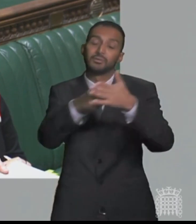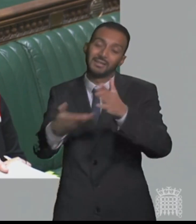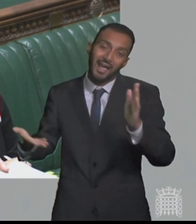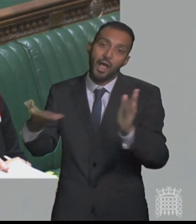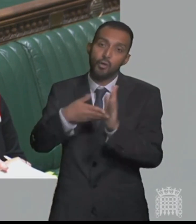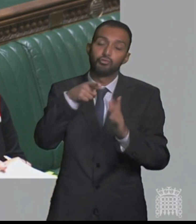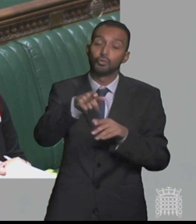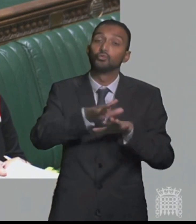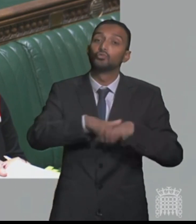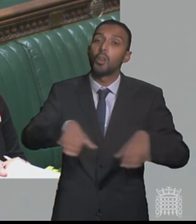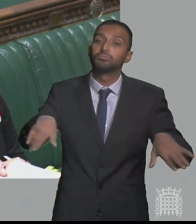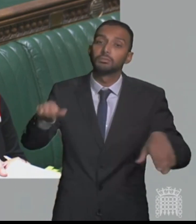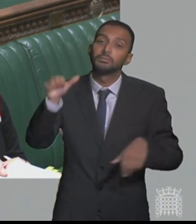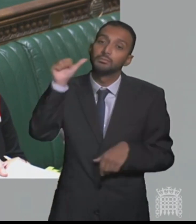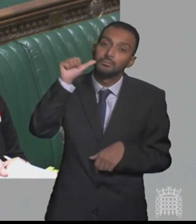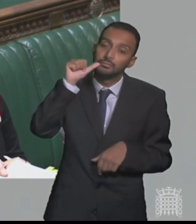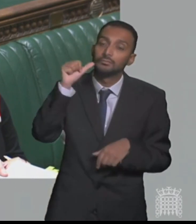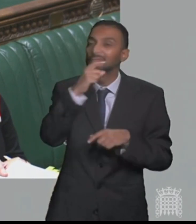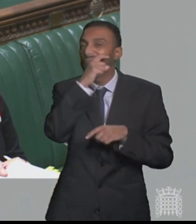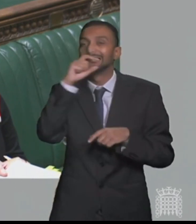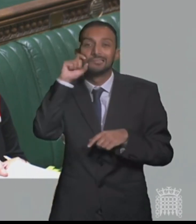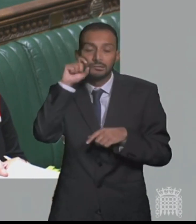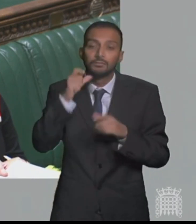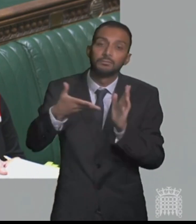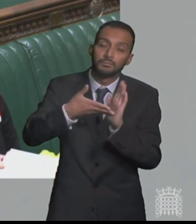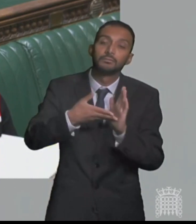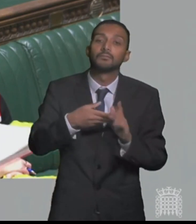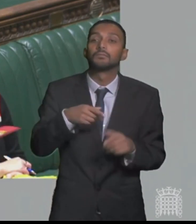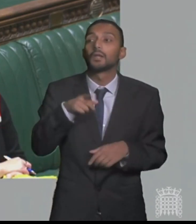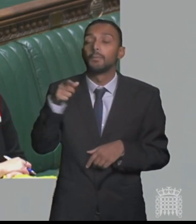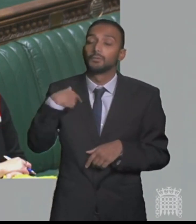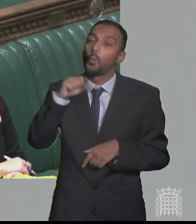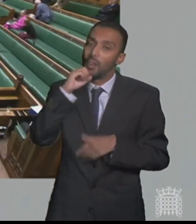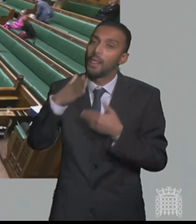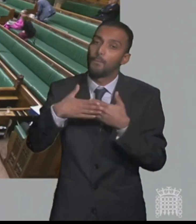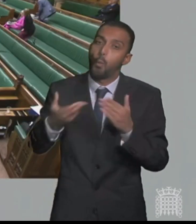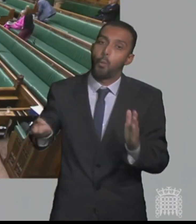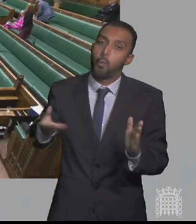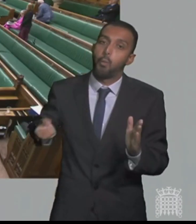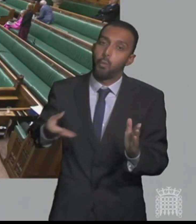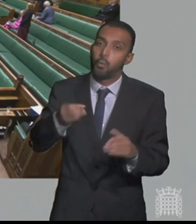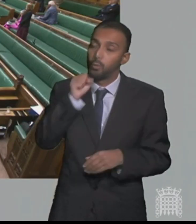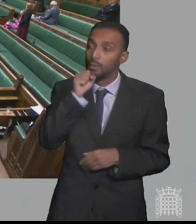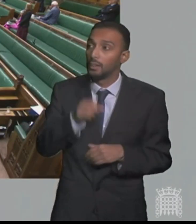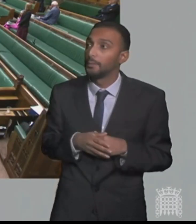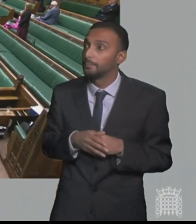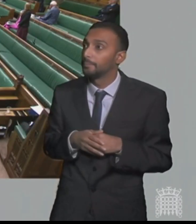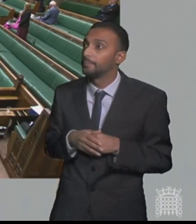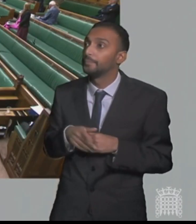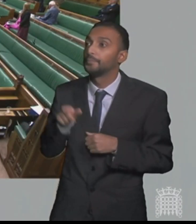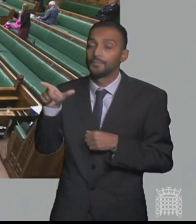within his ICB. But through the actions we're going to take, we will be going further. Judith Cummins, final question. Mr Speaker. Mr Speaker.